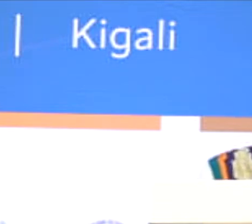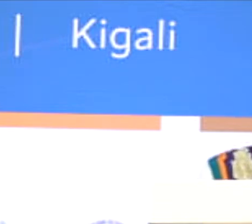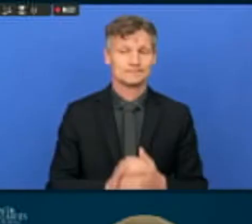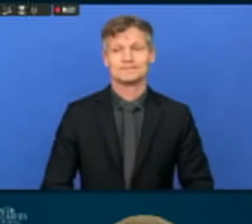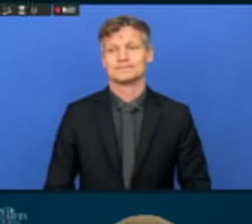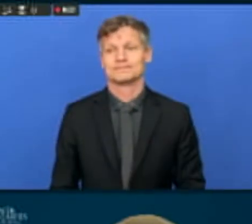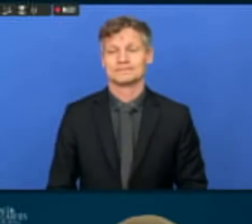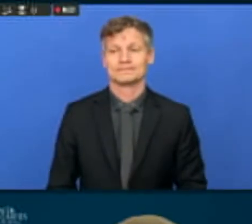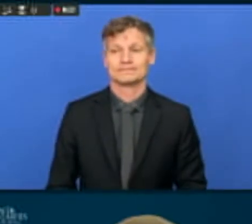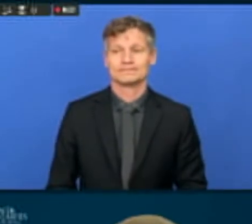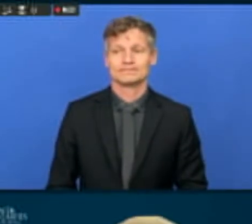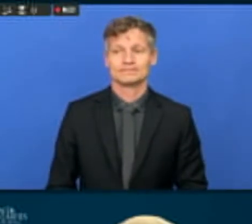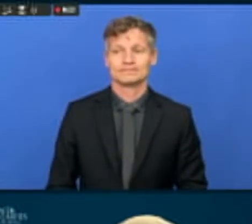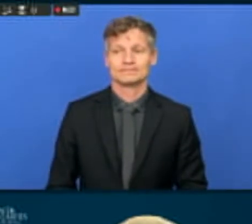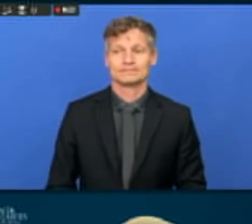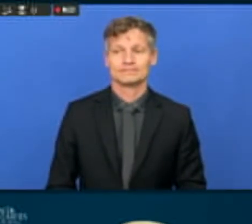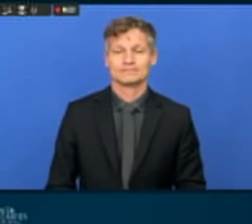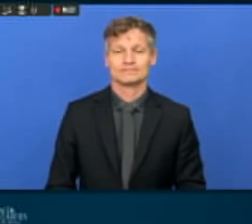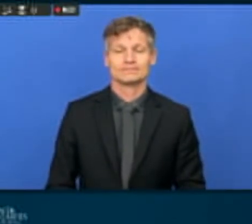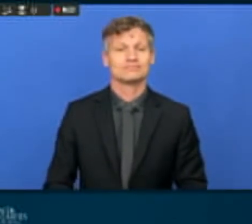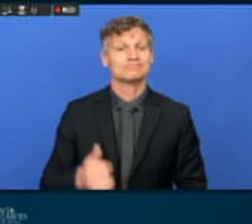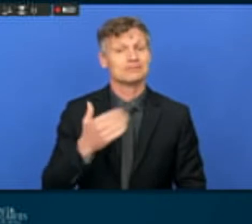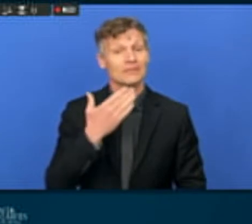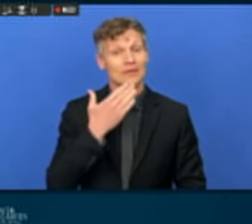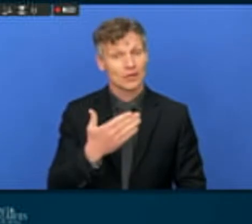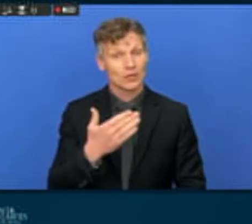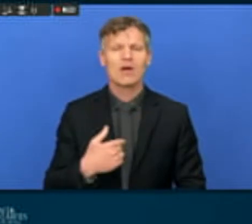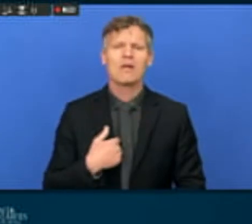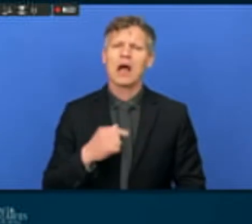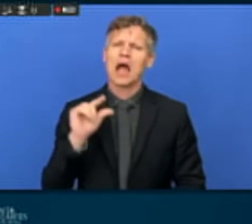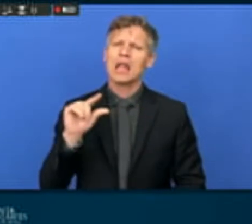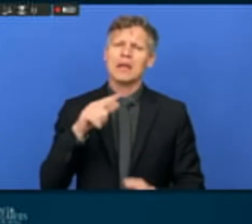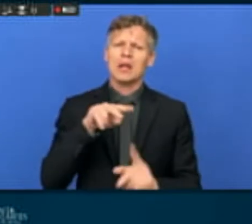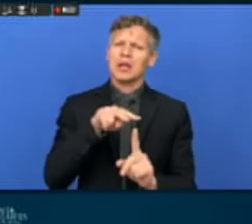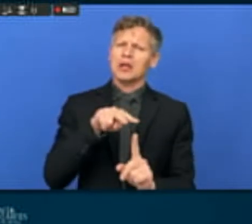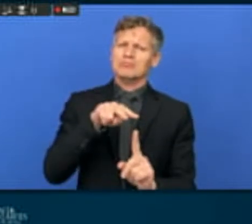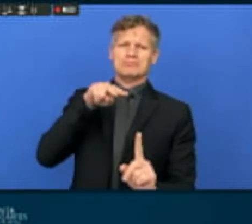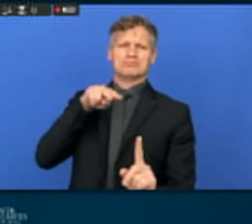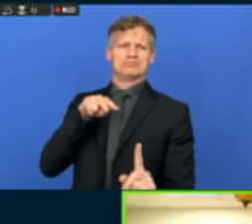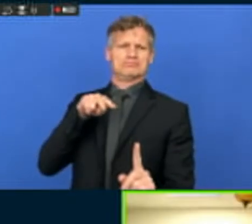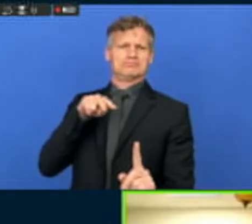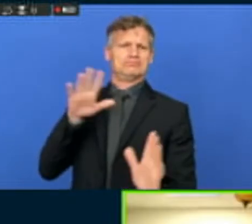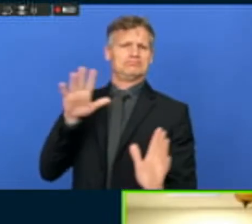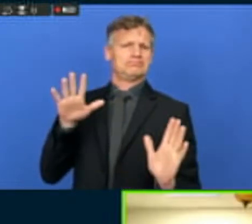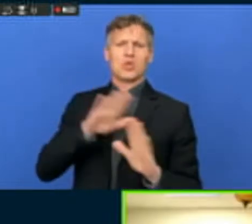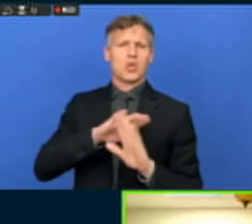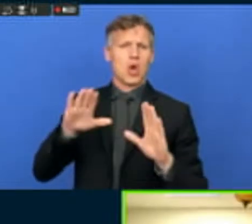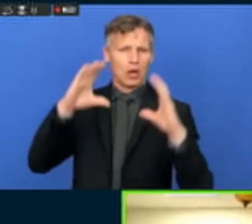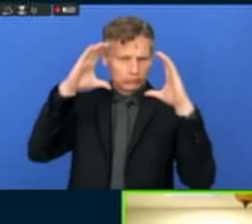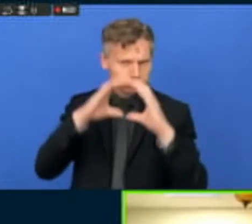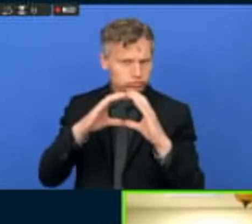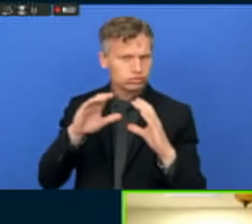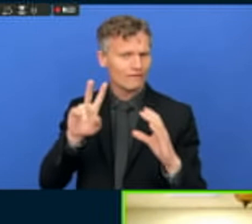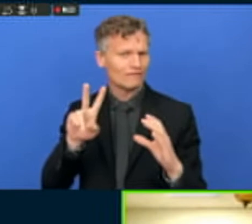Thanks, Edlam. And I'm going to put it a little bit more broadly, also beyond the PLRs and reflecting on